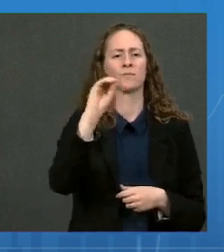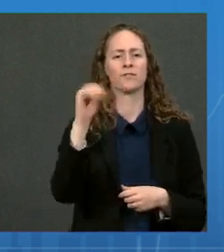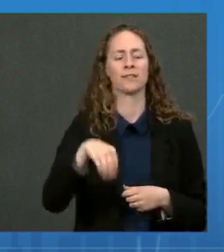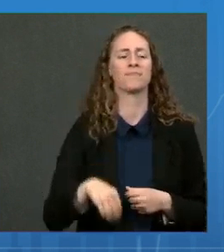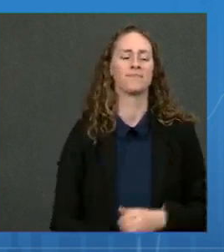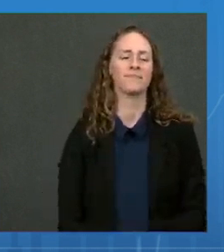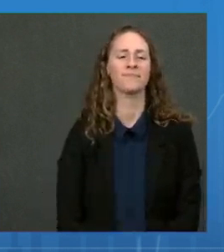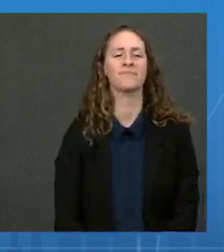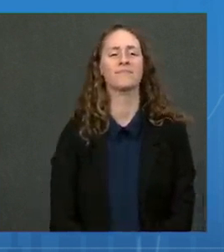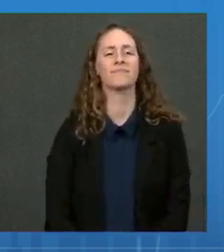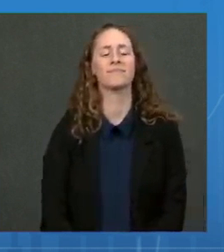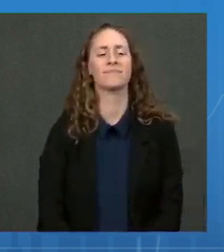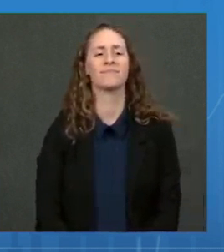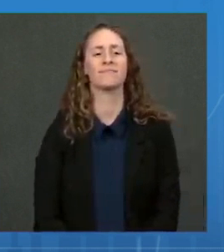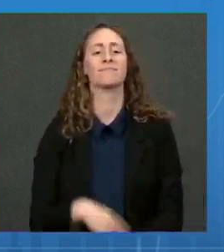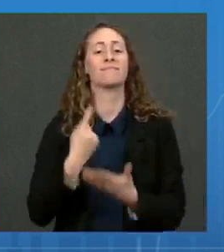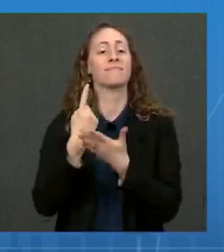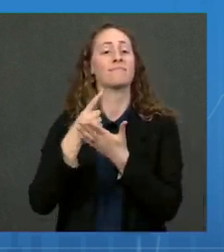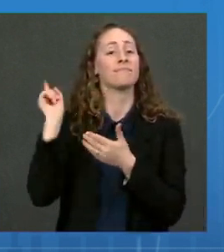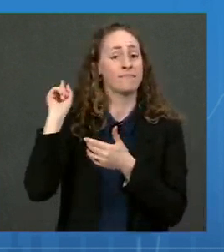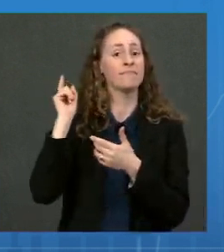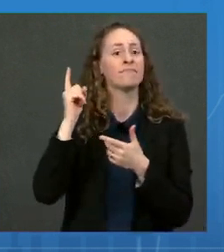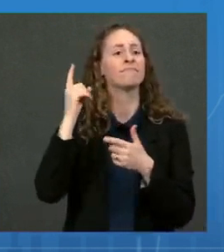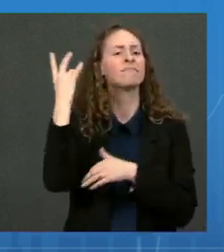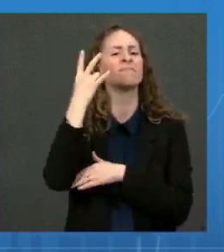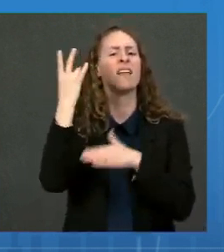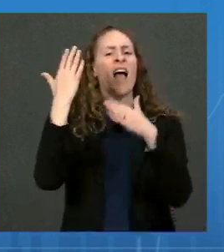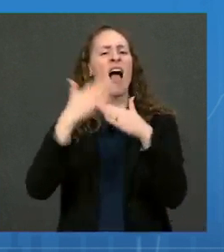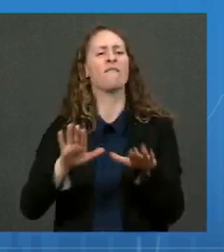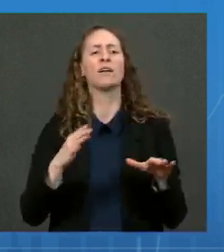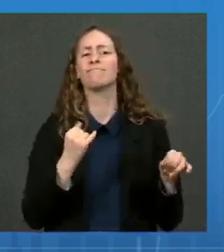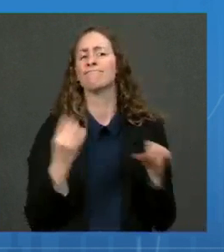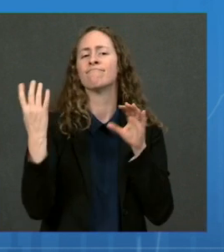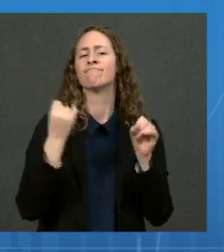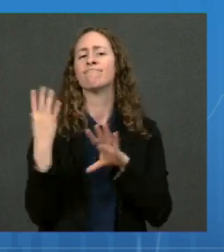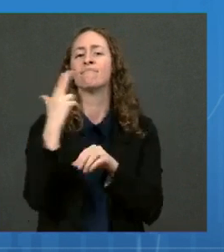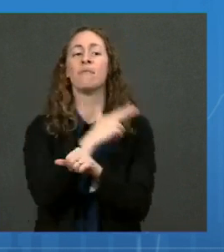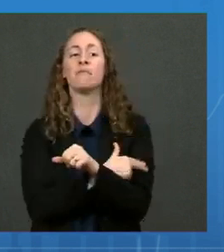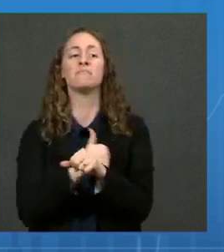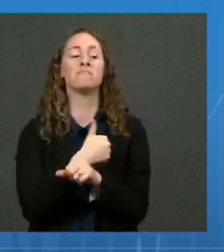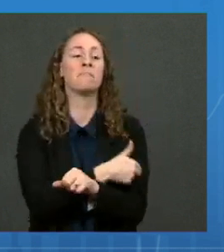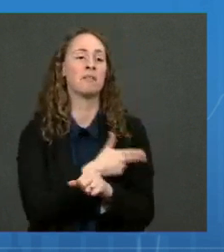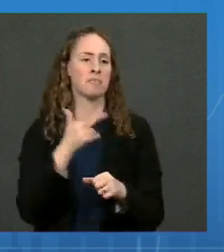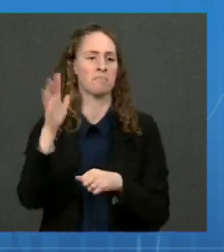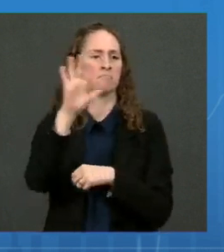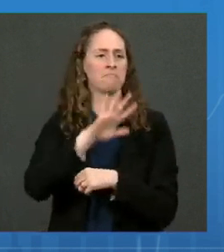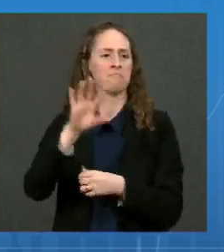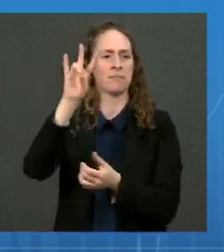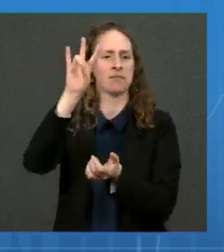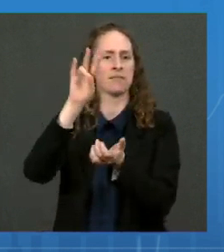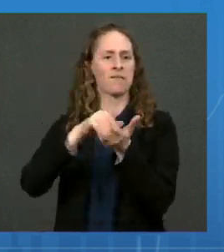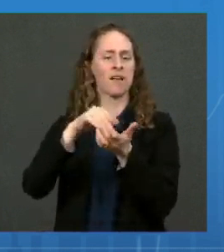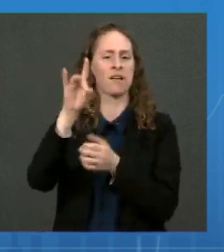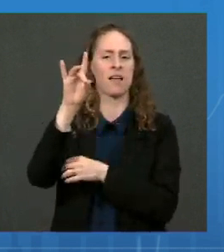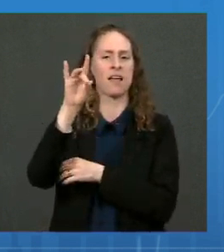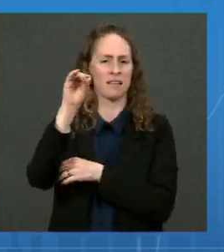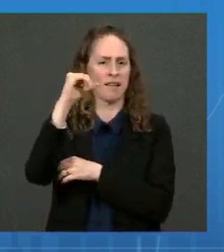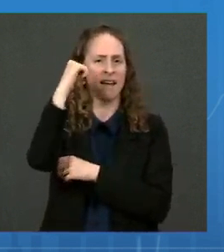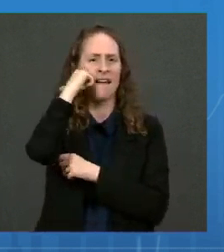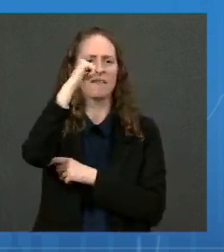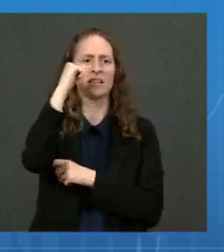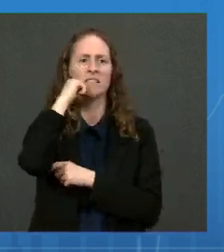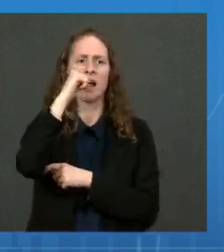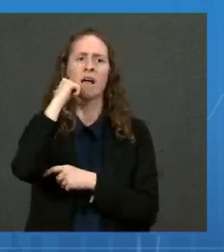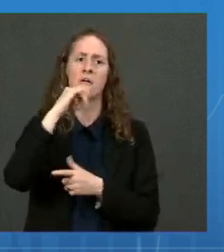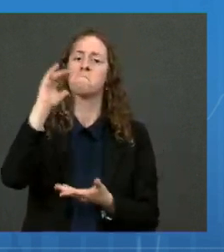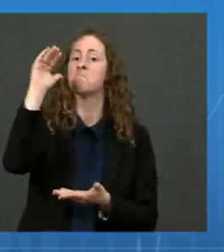Last week, our seven-day average of hospital admissions was about 70, 7,080 per day. Also a decrease of about 11